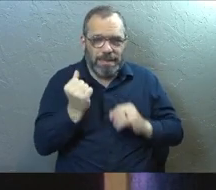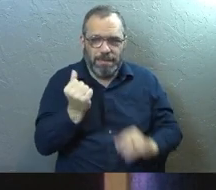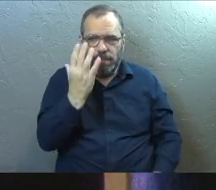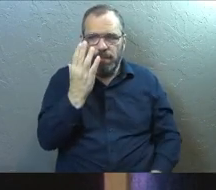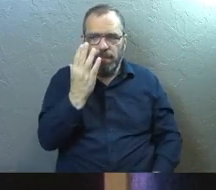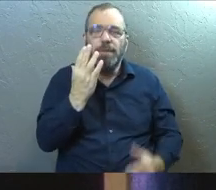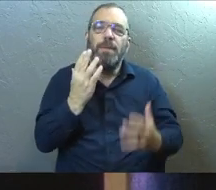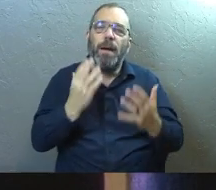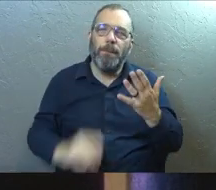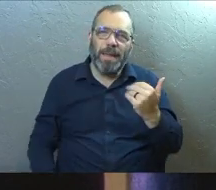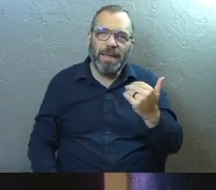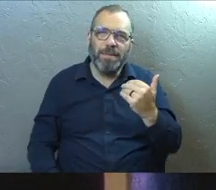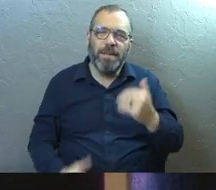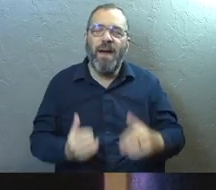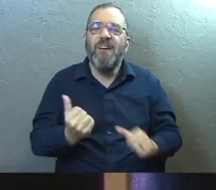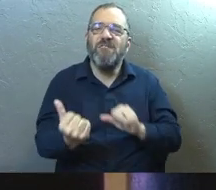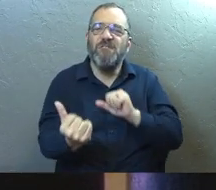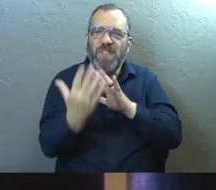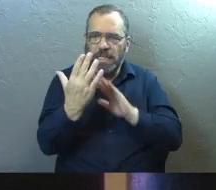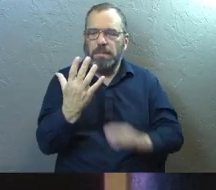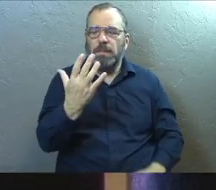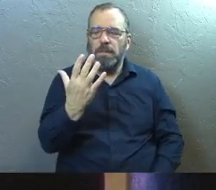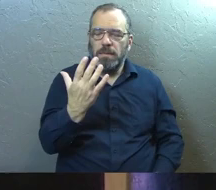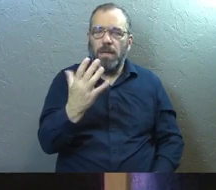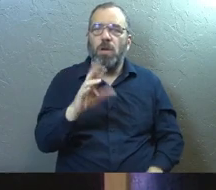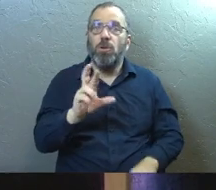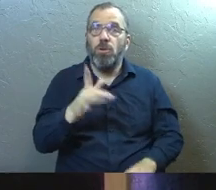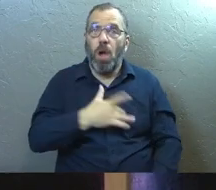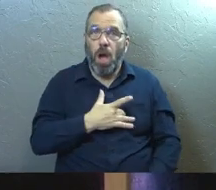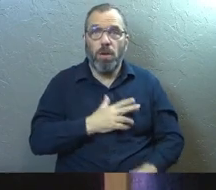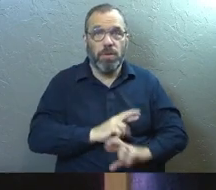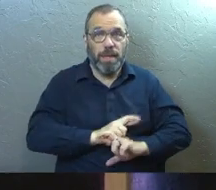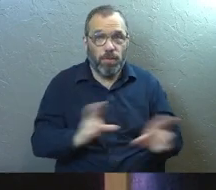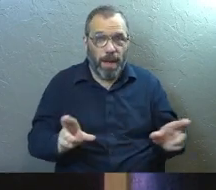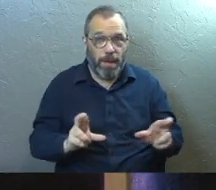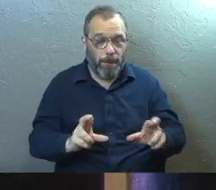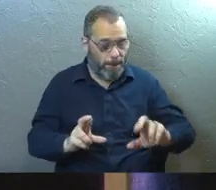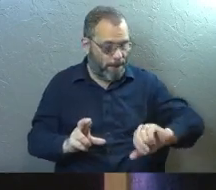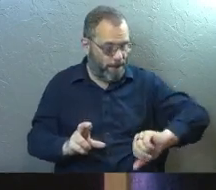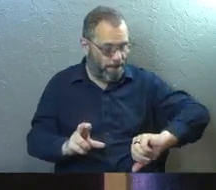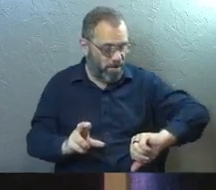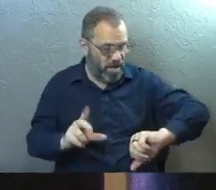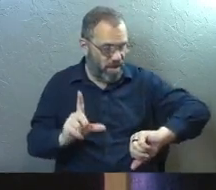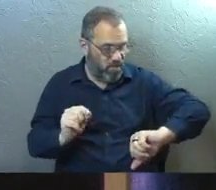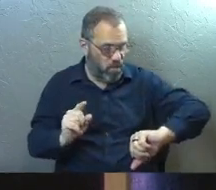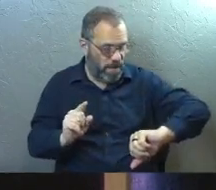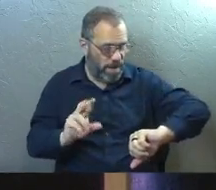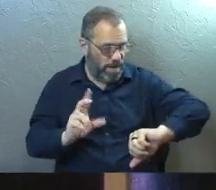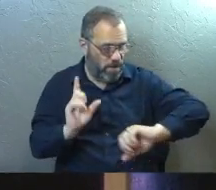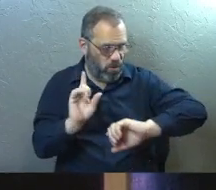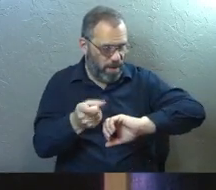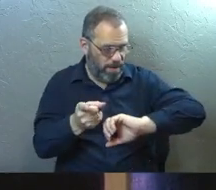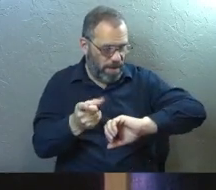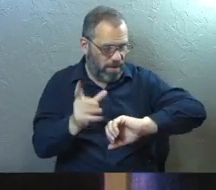Please do face it. Please start to prepare your heart. You've got 20 minutes or so to do it